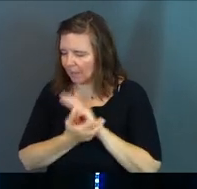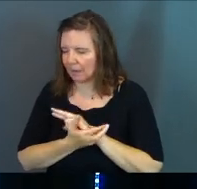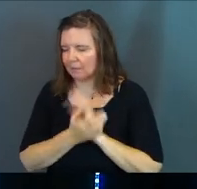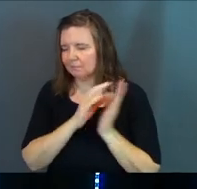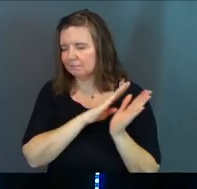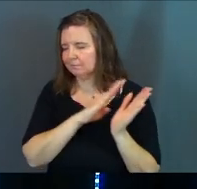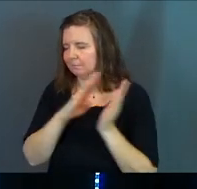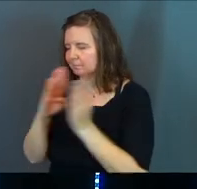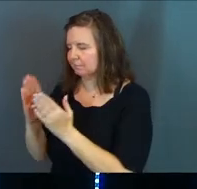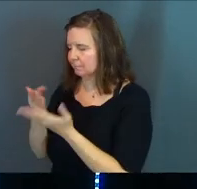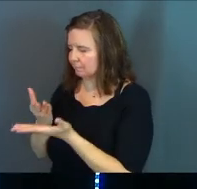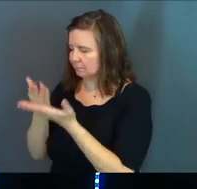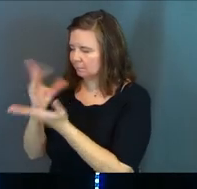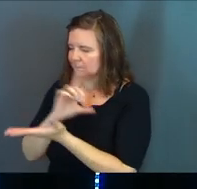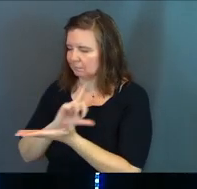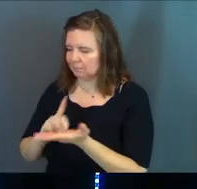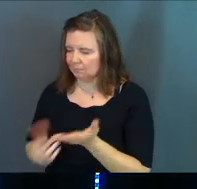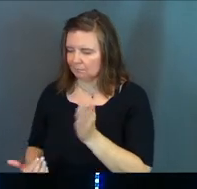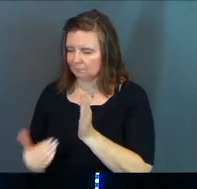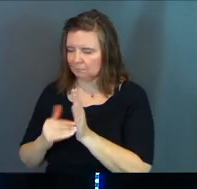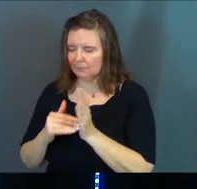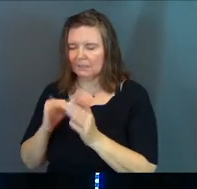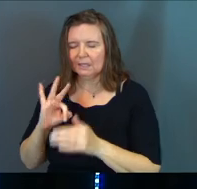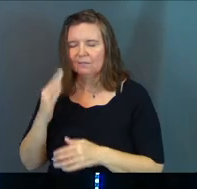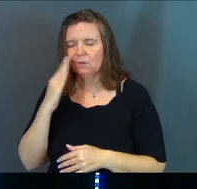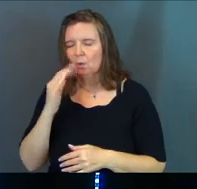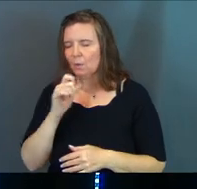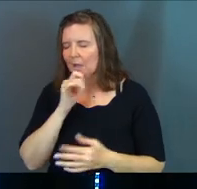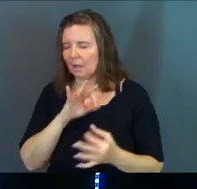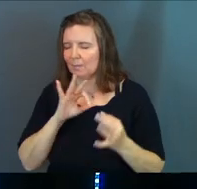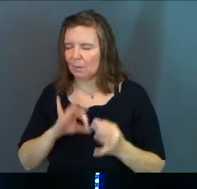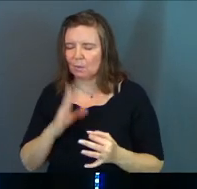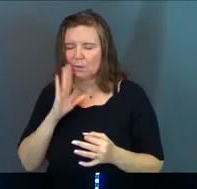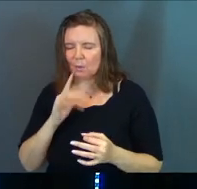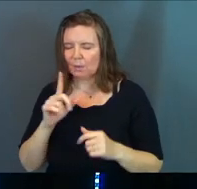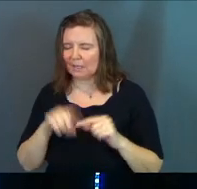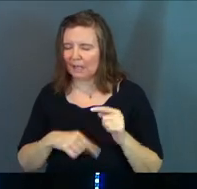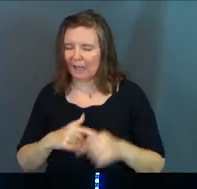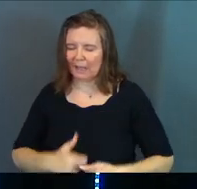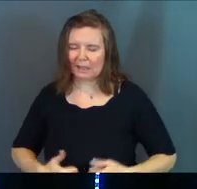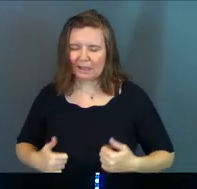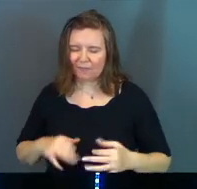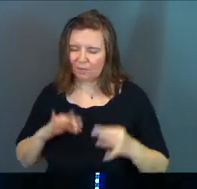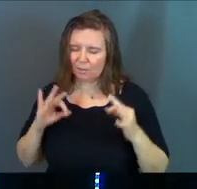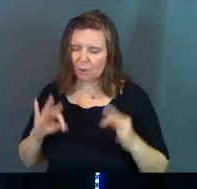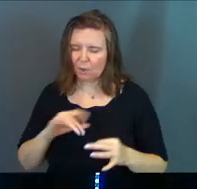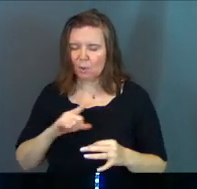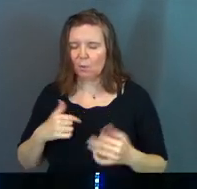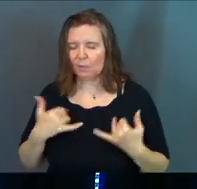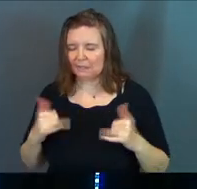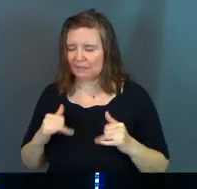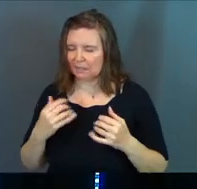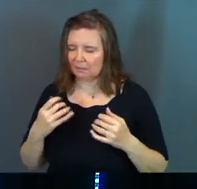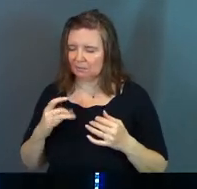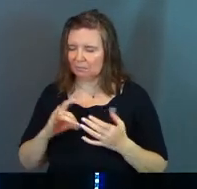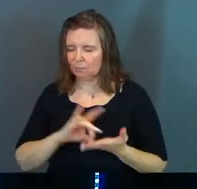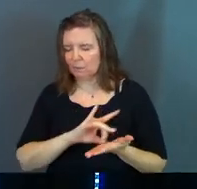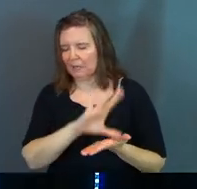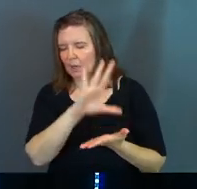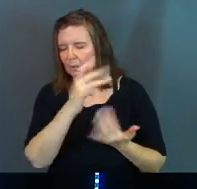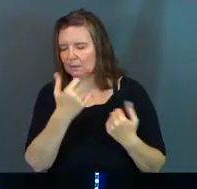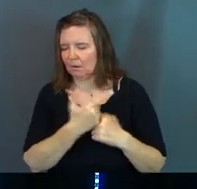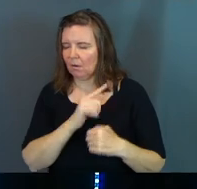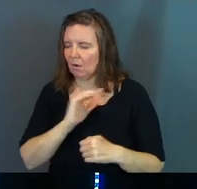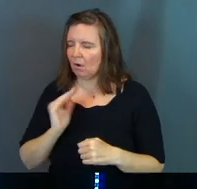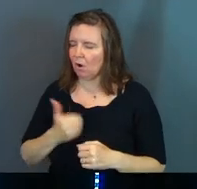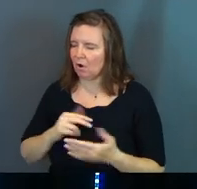We turn away from it, Lord, right now. Even if we know we're not perfect, even if we know we can't live perfectly, Lord, we still renounce it today, Lord.